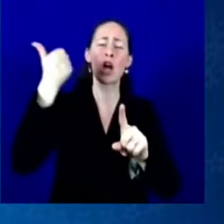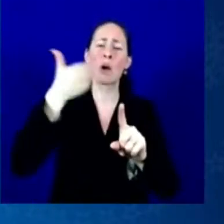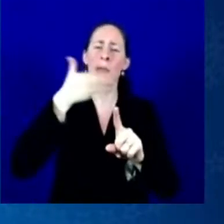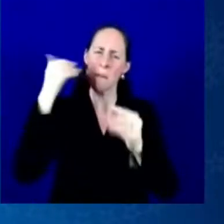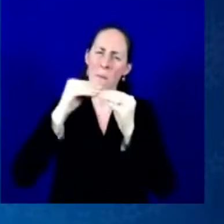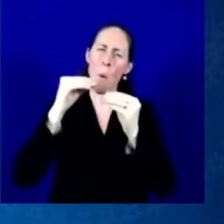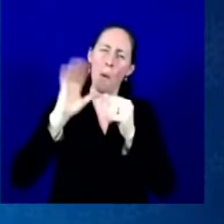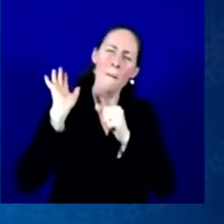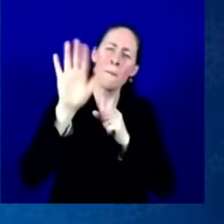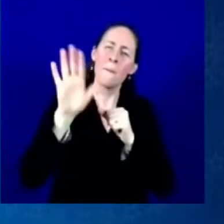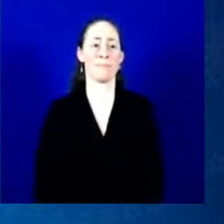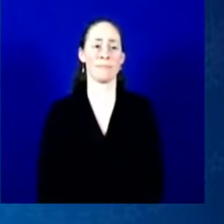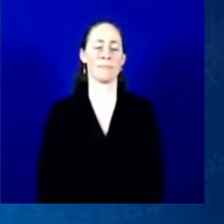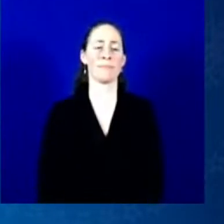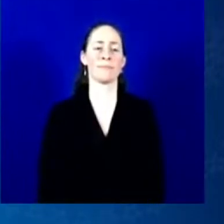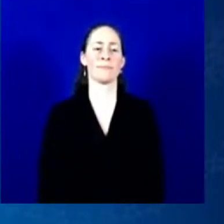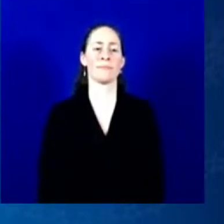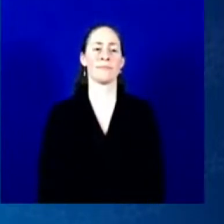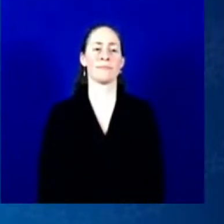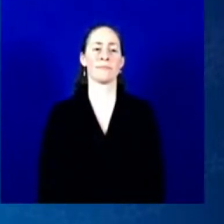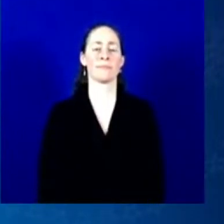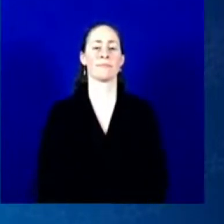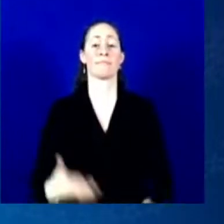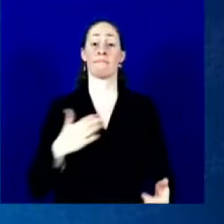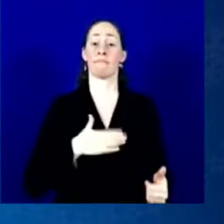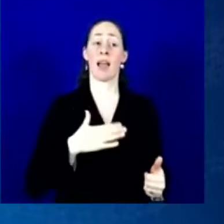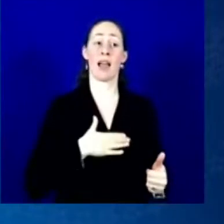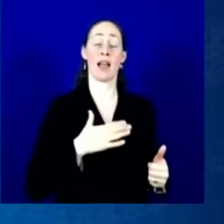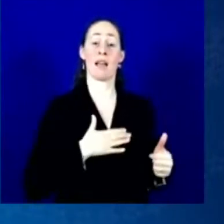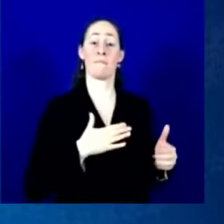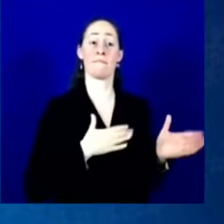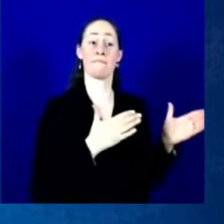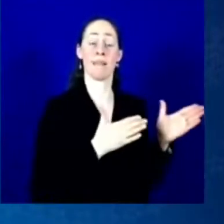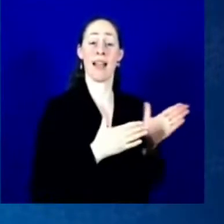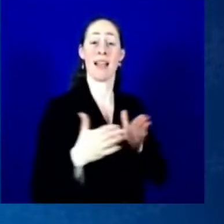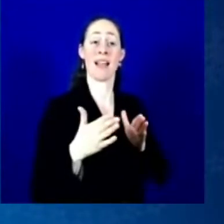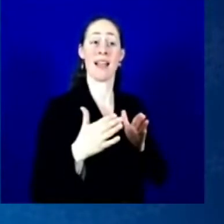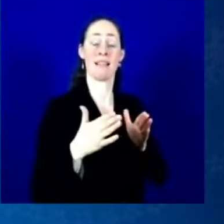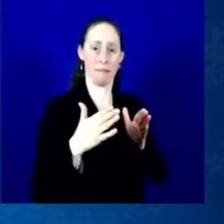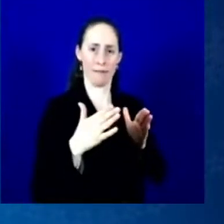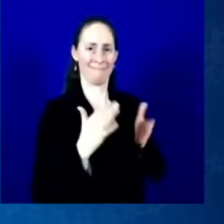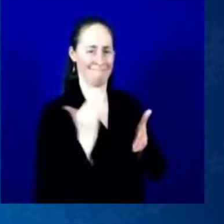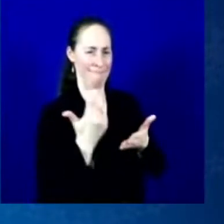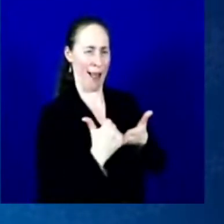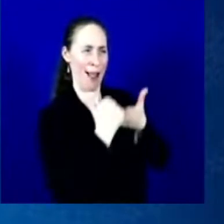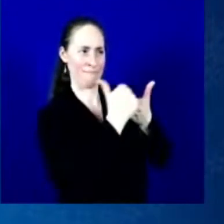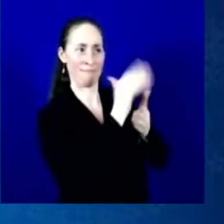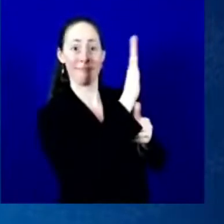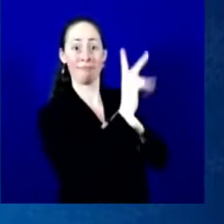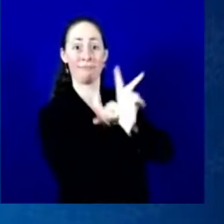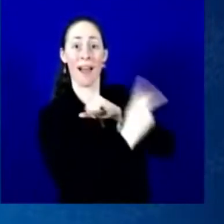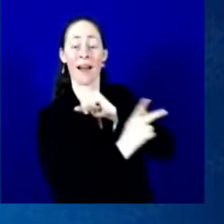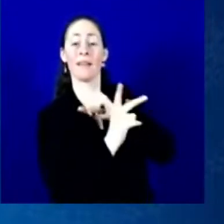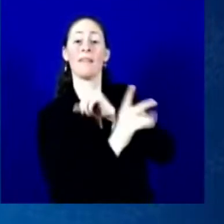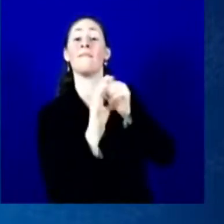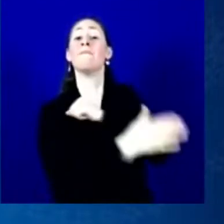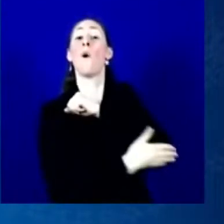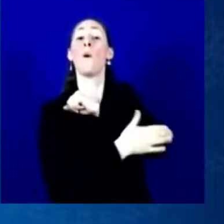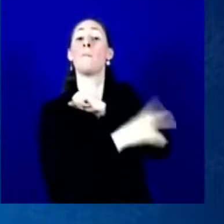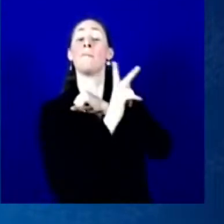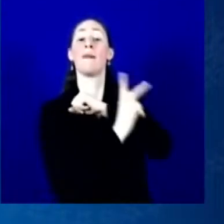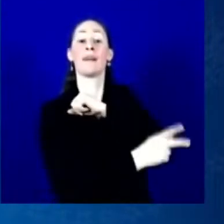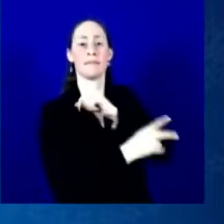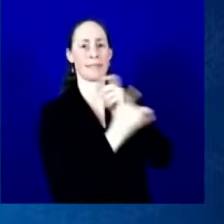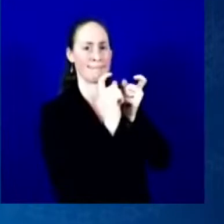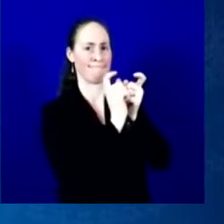strenuously than we have. That means making sure every nation plays by the same rules in the global economy, including China.